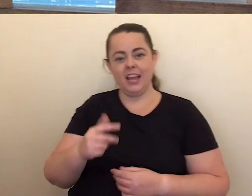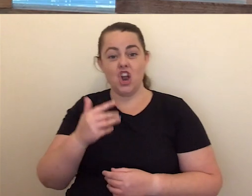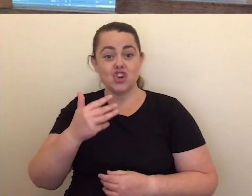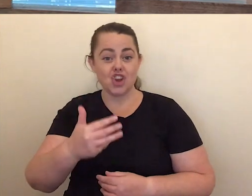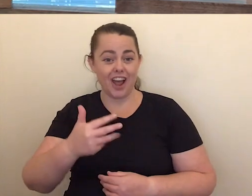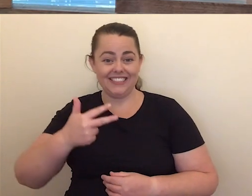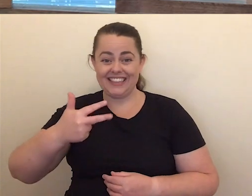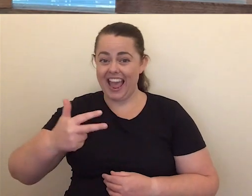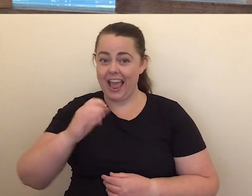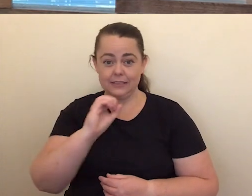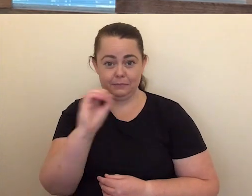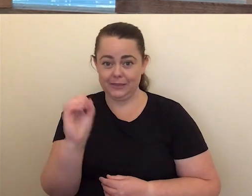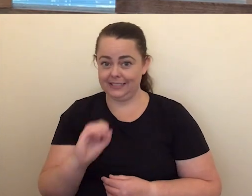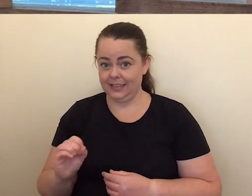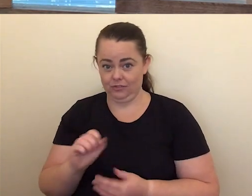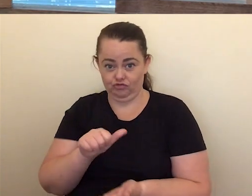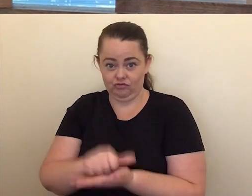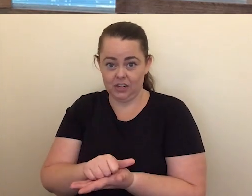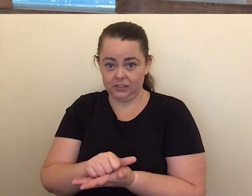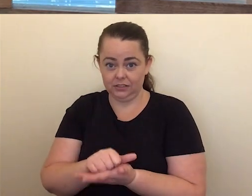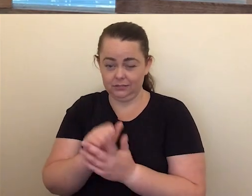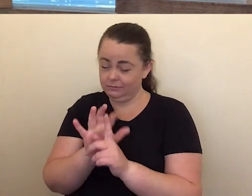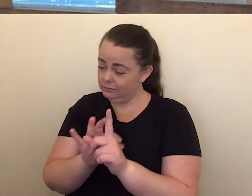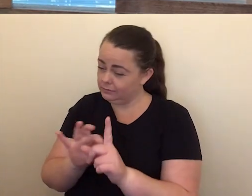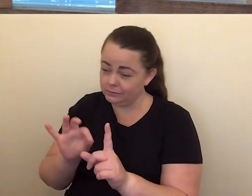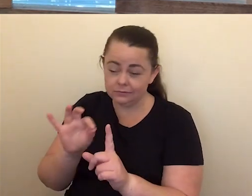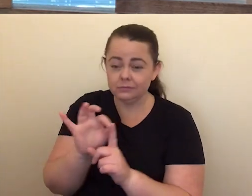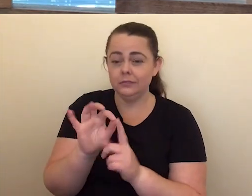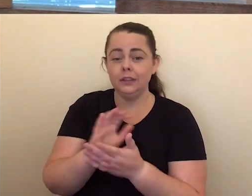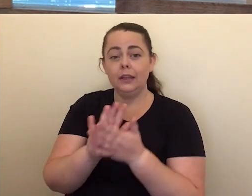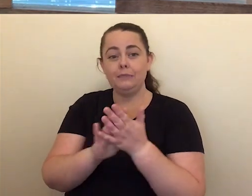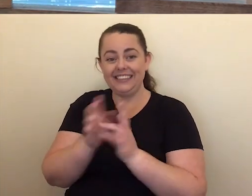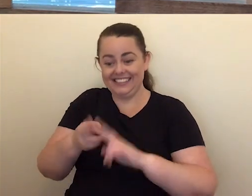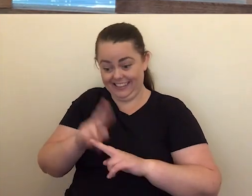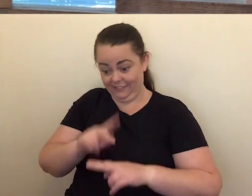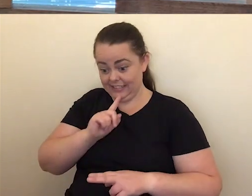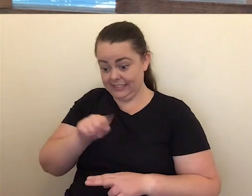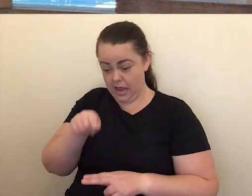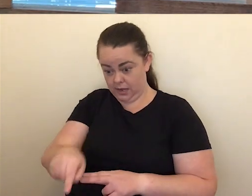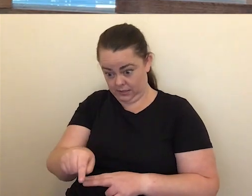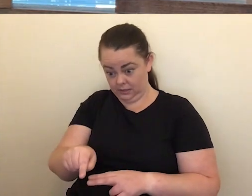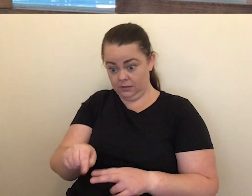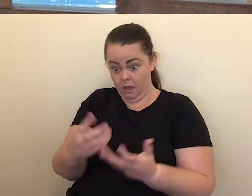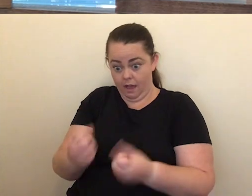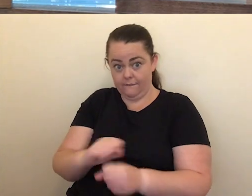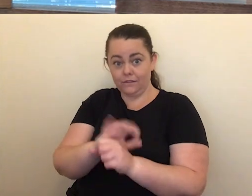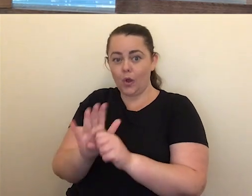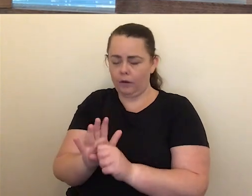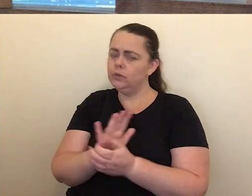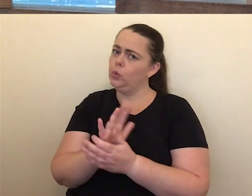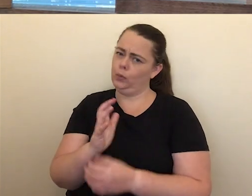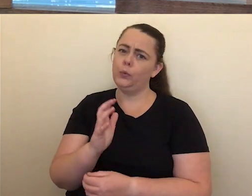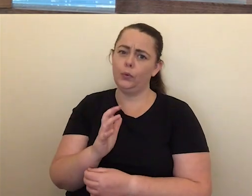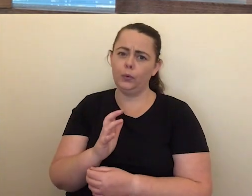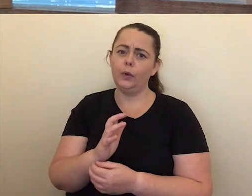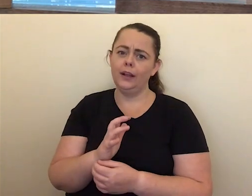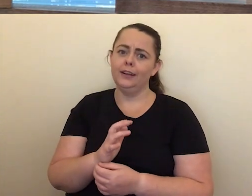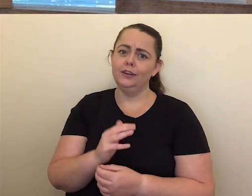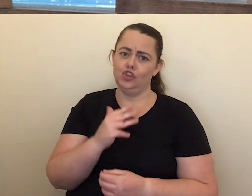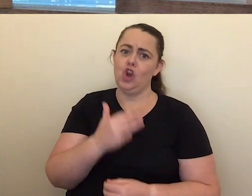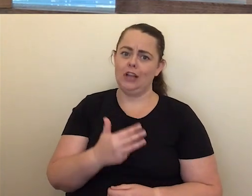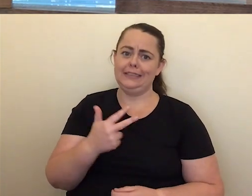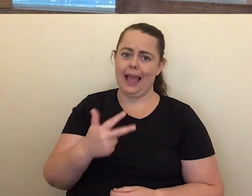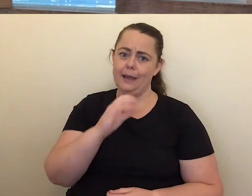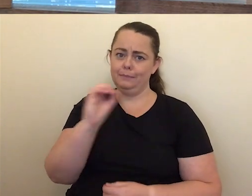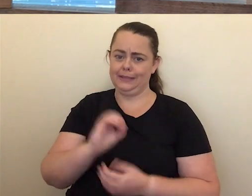might incur a false positive. So you can be fairly confident that if you have a positive test result from a rapid antigen test, you